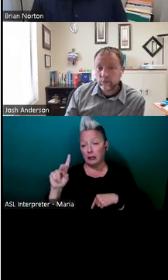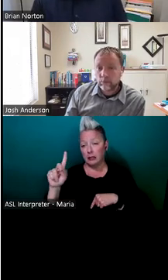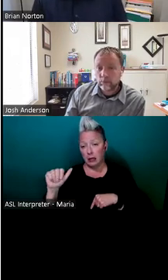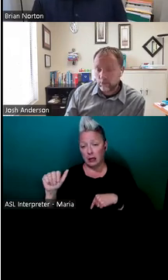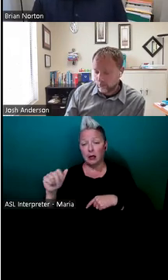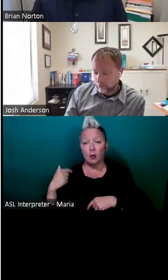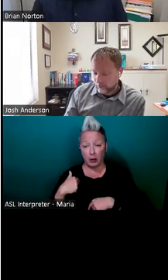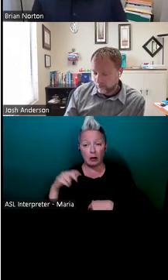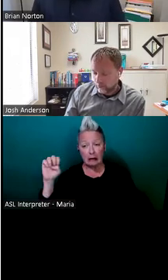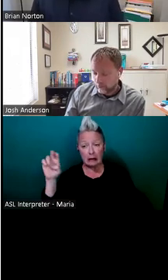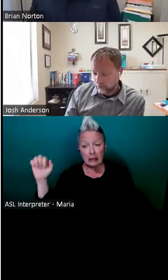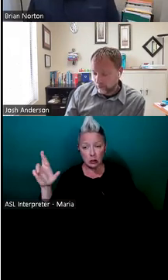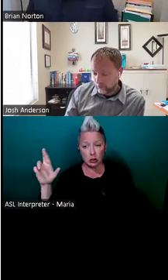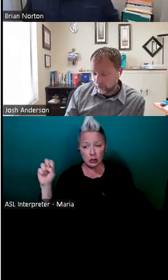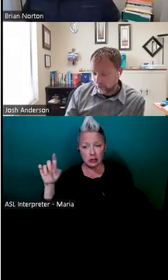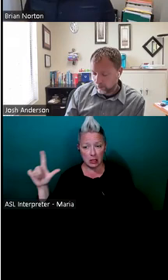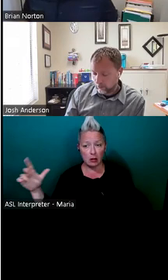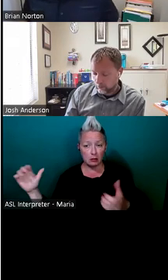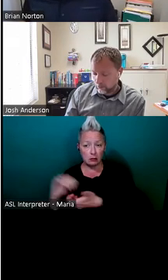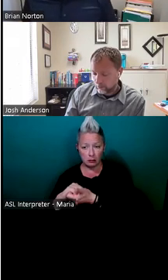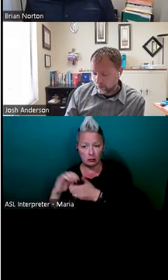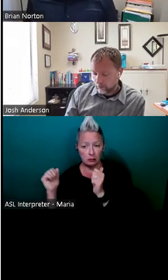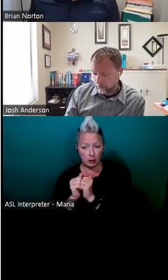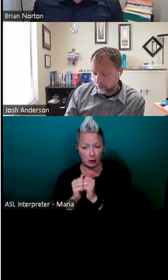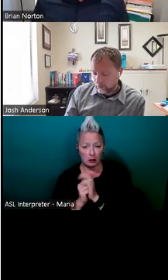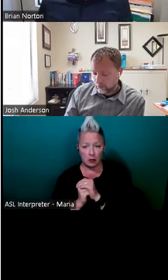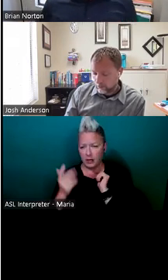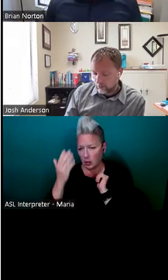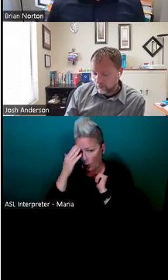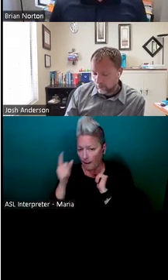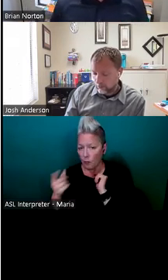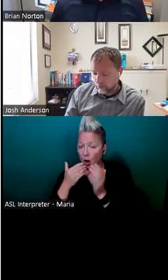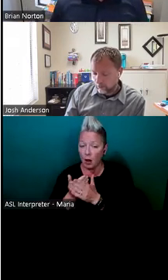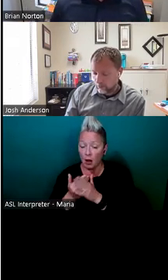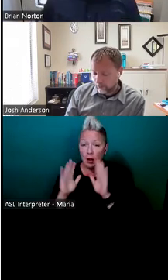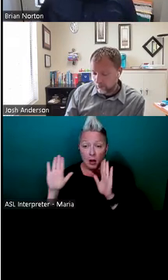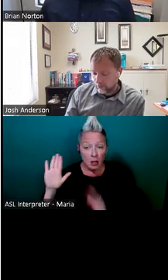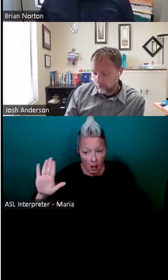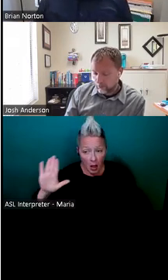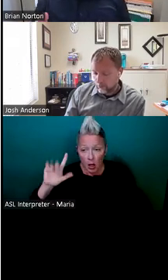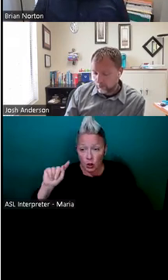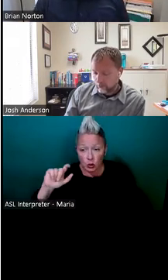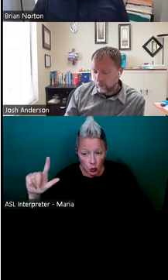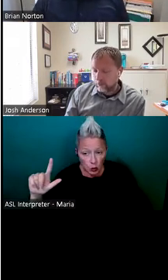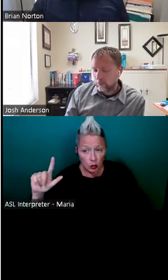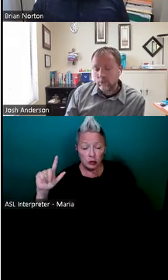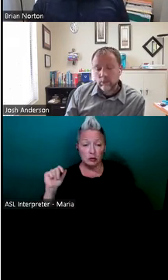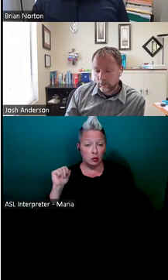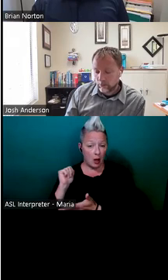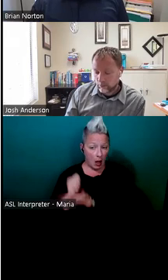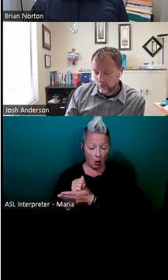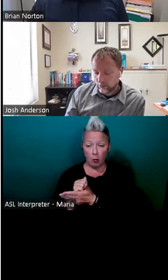an Easterseals affiliate as well. So we know this group well, but I'm telling you their tools for helping vet or